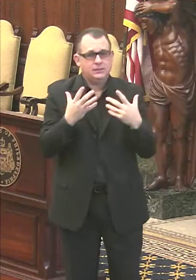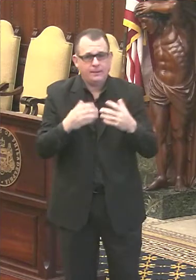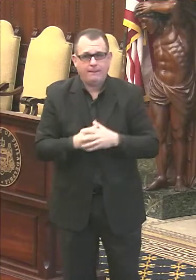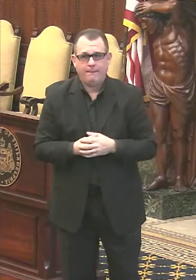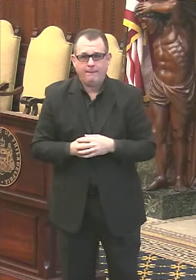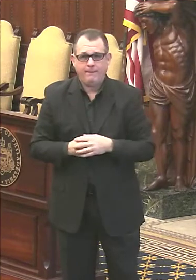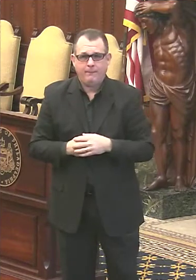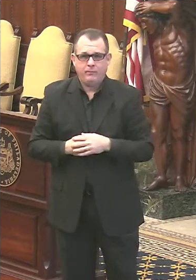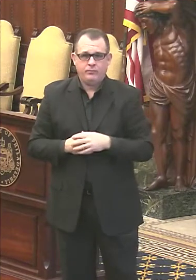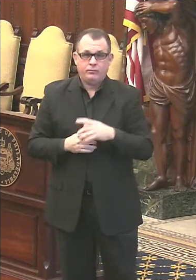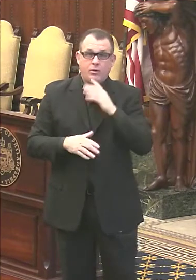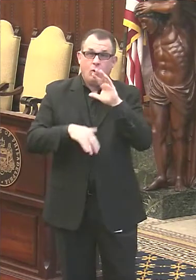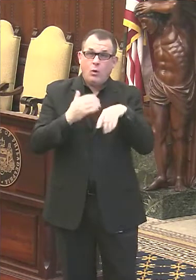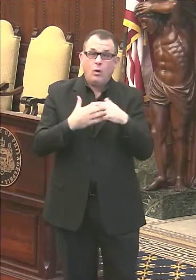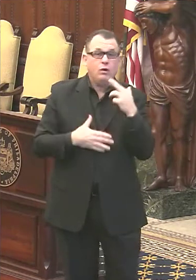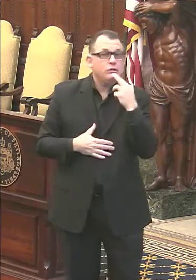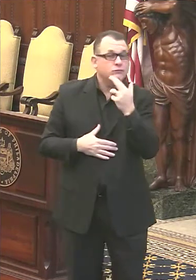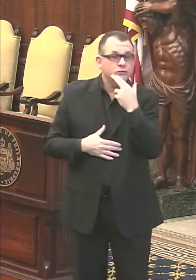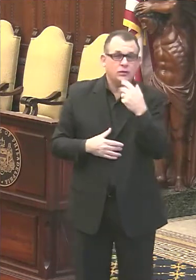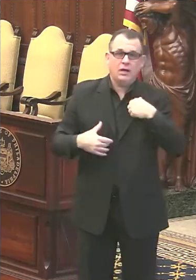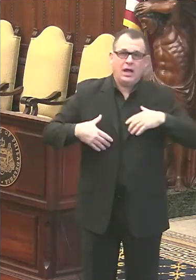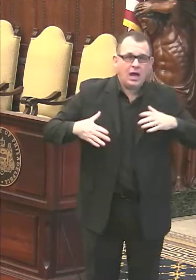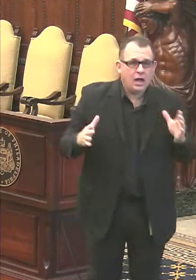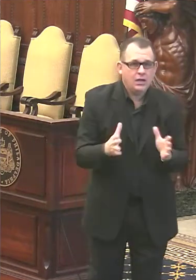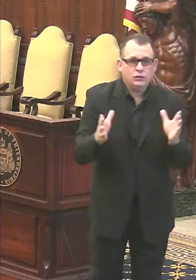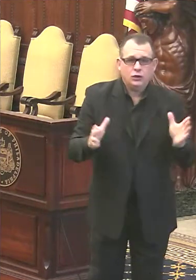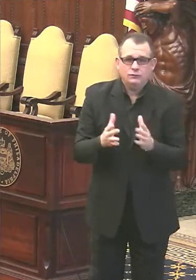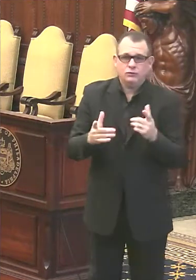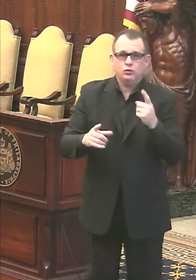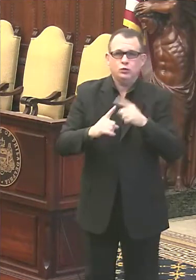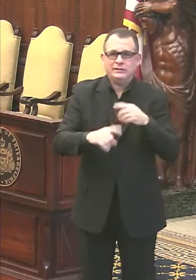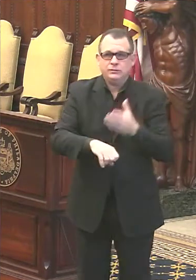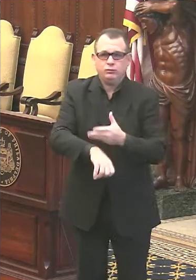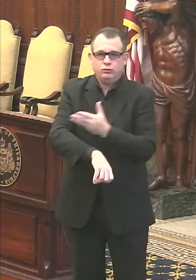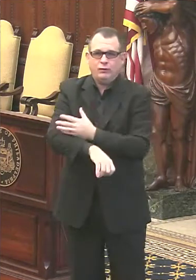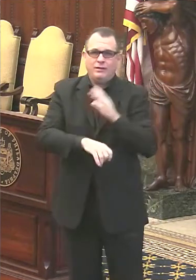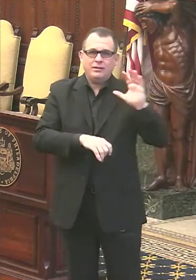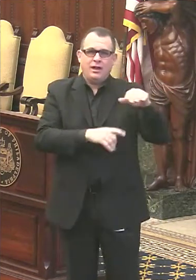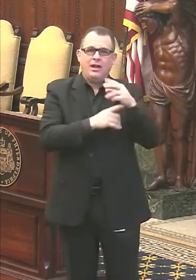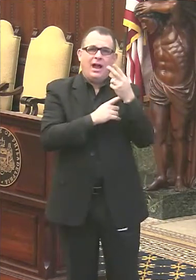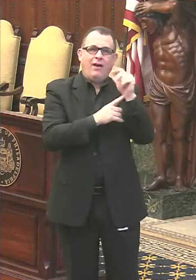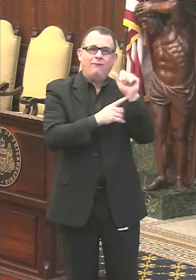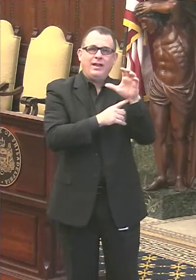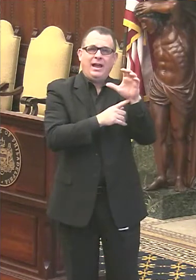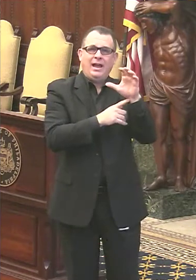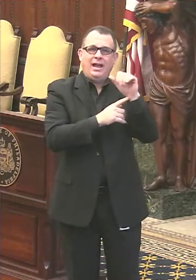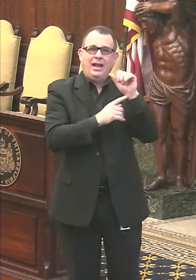all the restaurants, we encouraged to improve their ventilation to reduce the airborne spread of this virus.